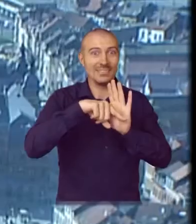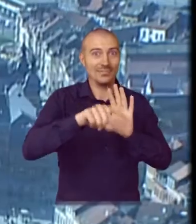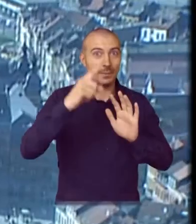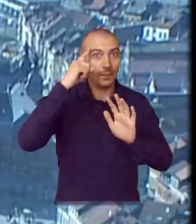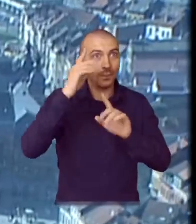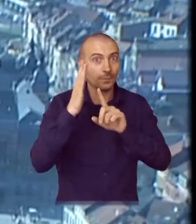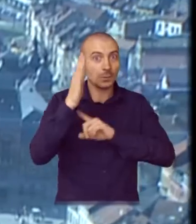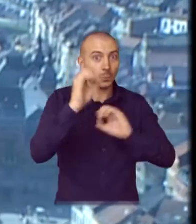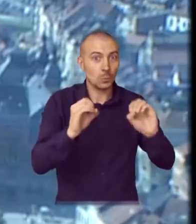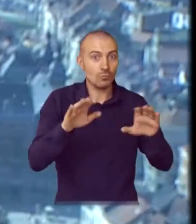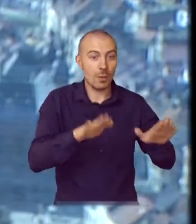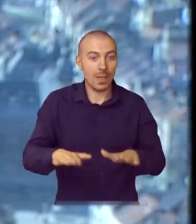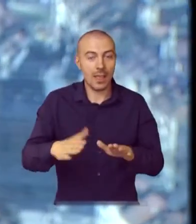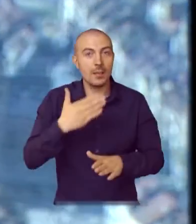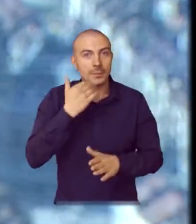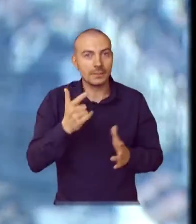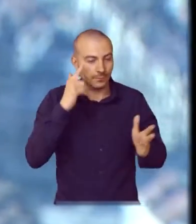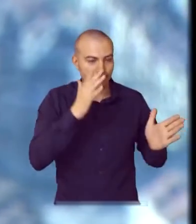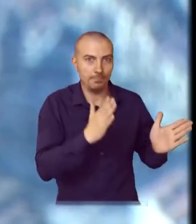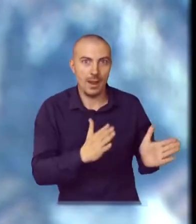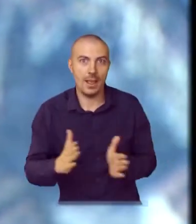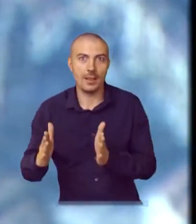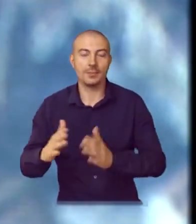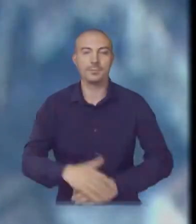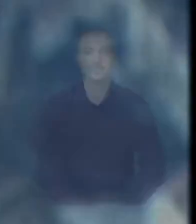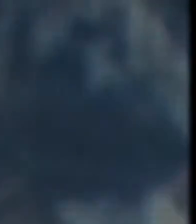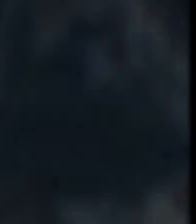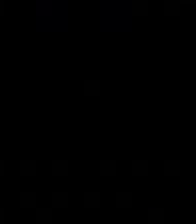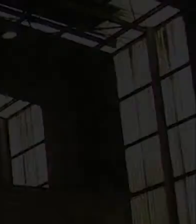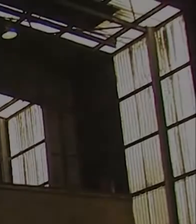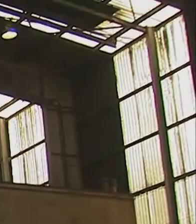tremendously negative without proper preparation and reasonable planning.